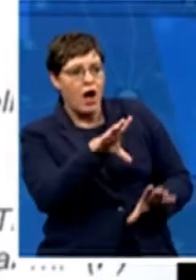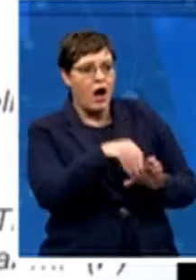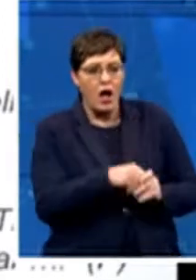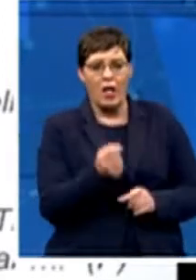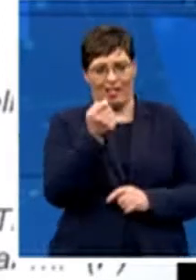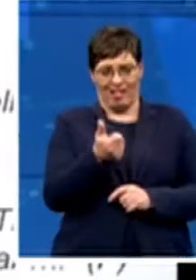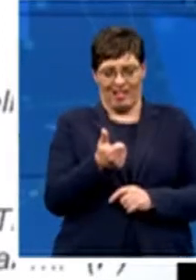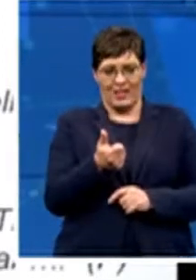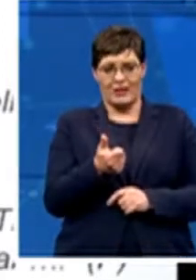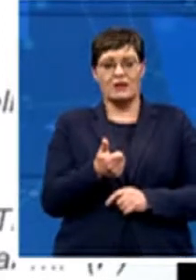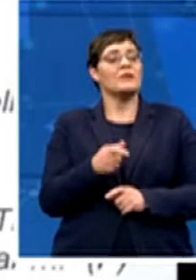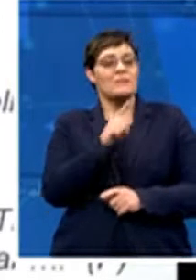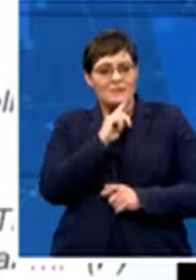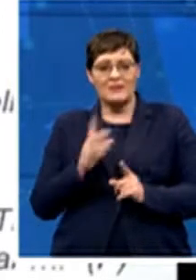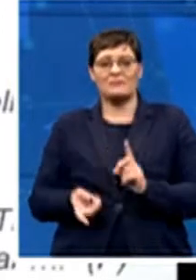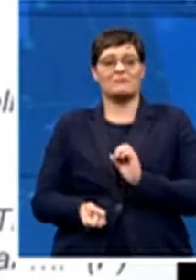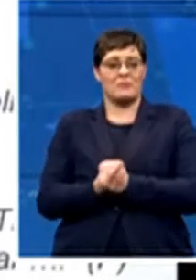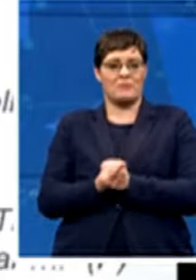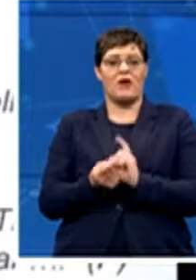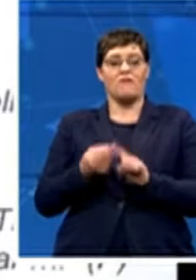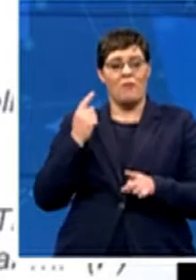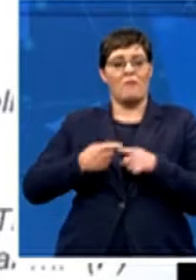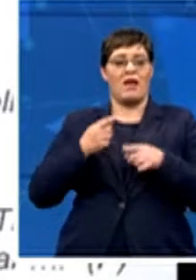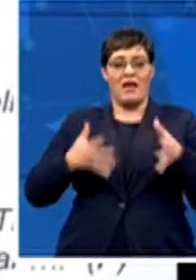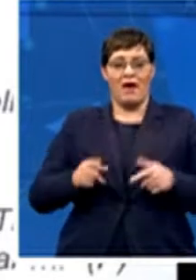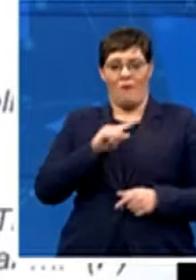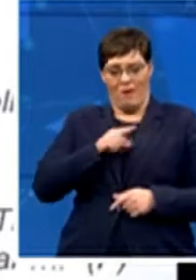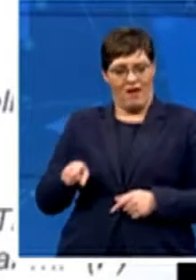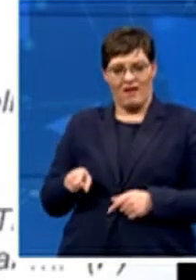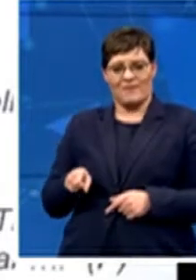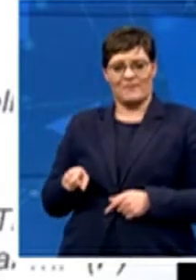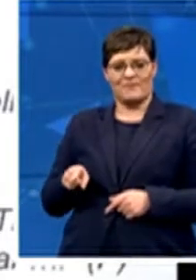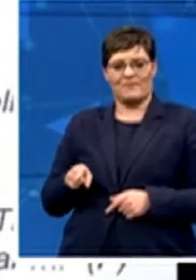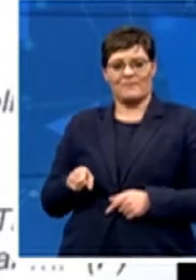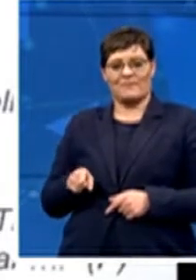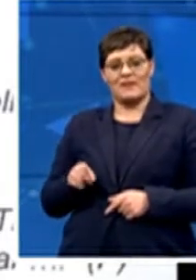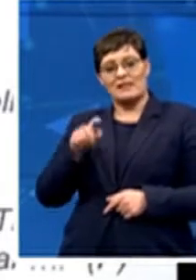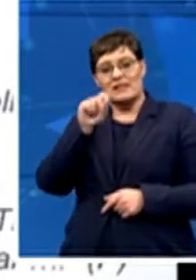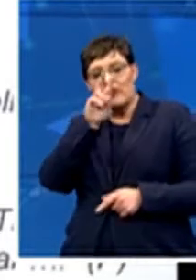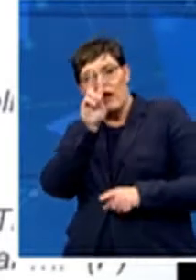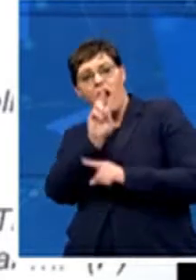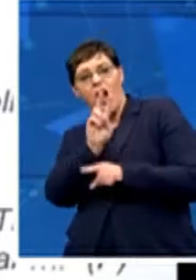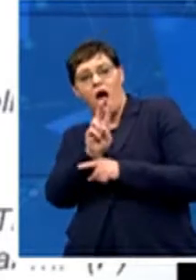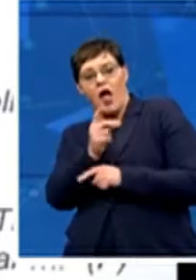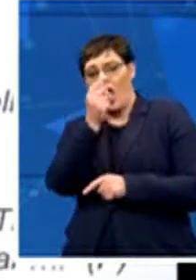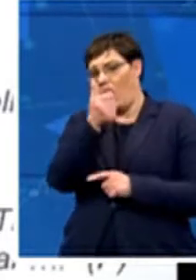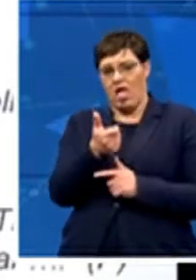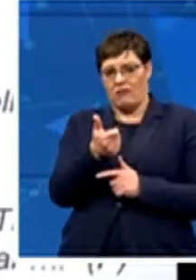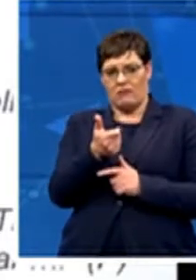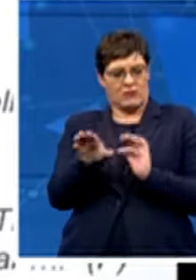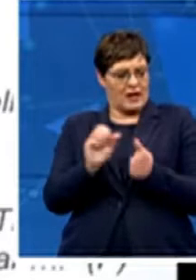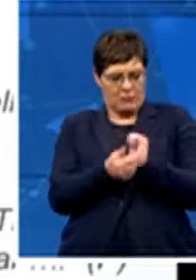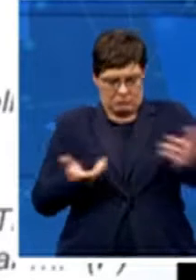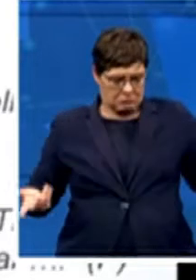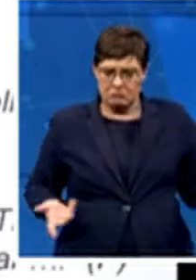from these players was the lack of limited television coverage of the game, because at that stage, much of the TV